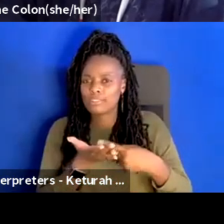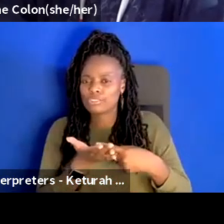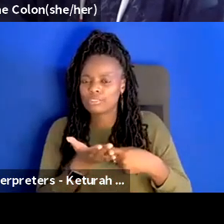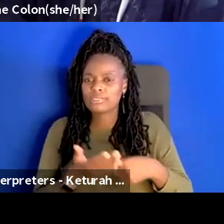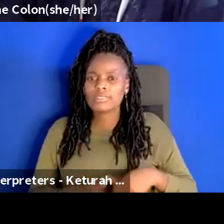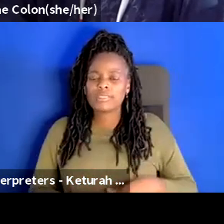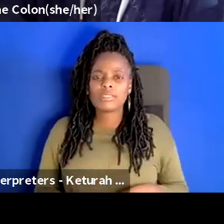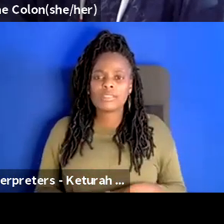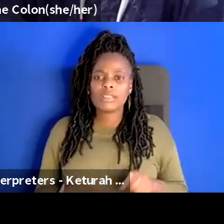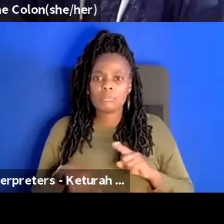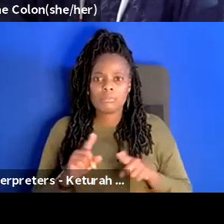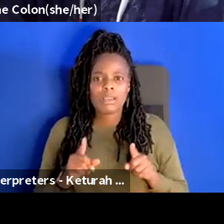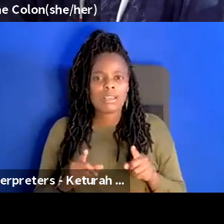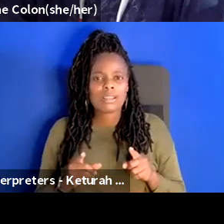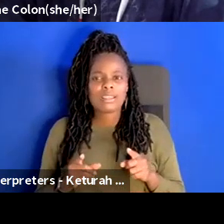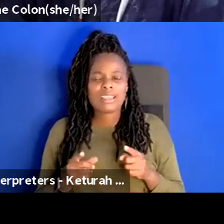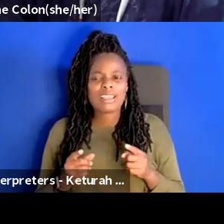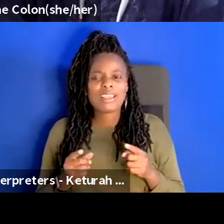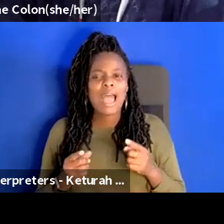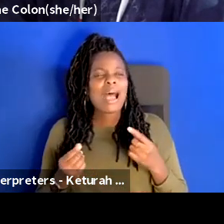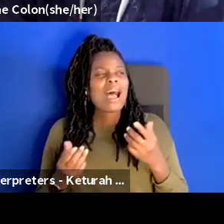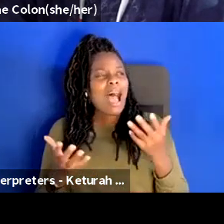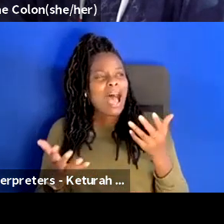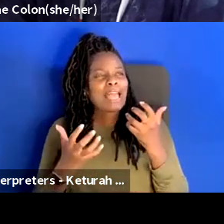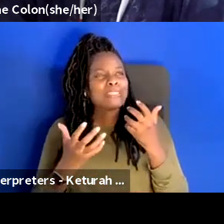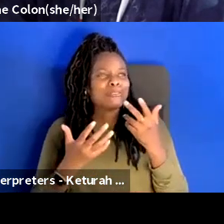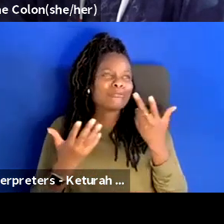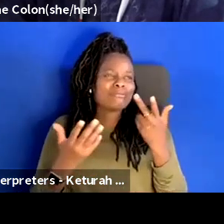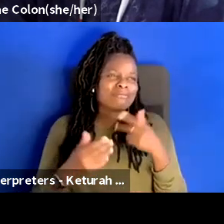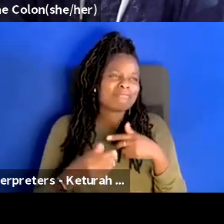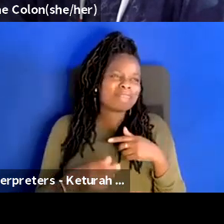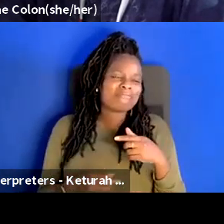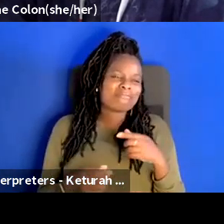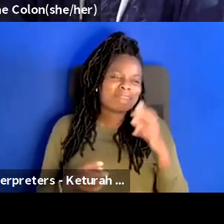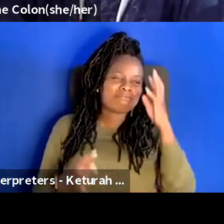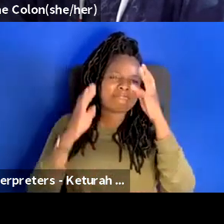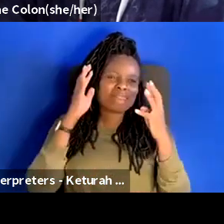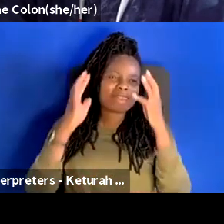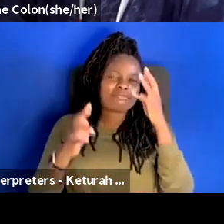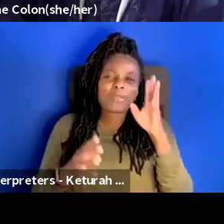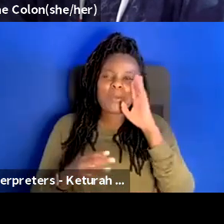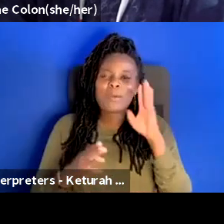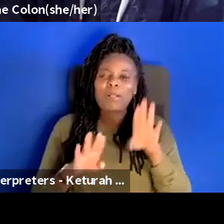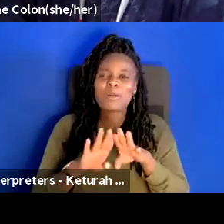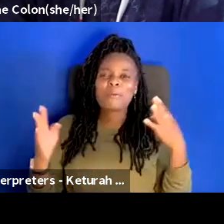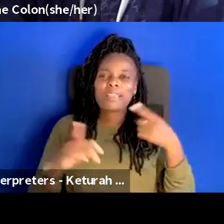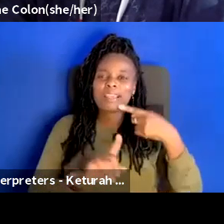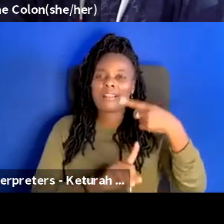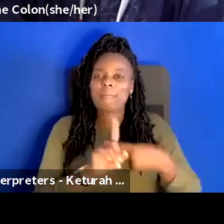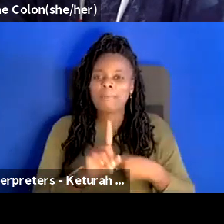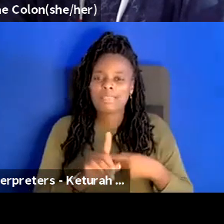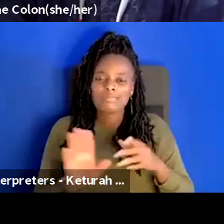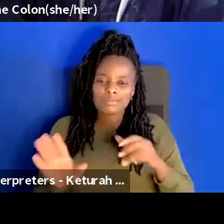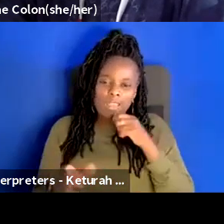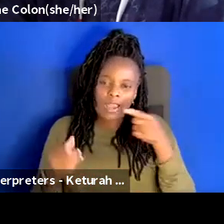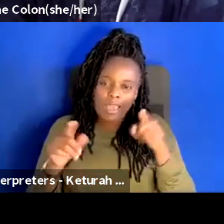but i like to pretend that we're going to be opening in a month even though that's not the case and it's like looking at how to write up policies and talk to folks about